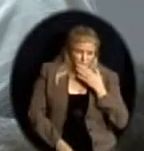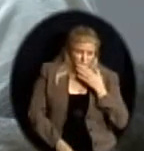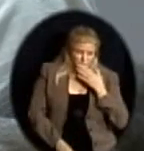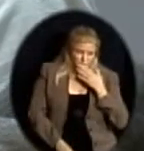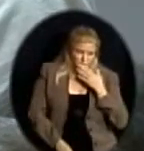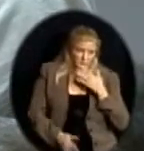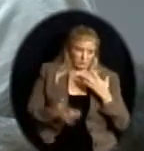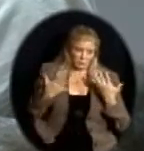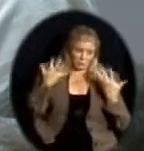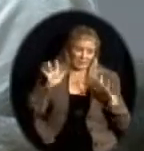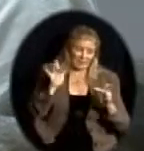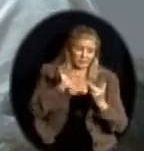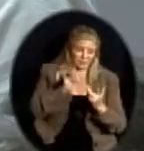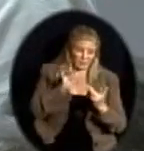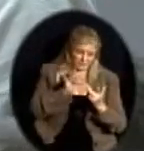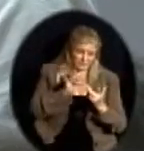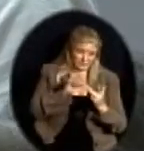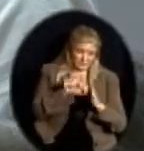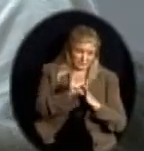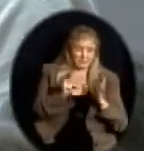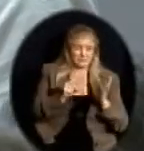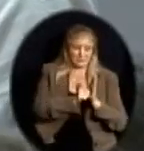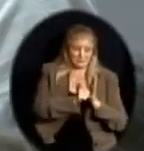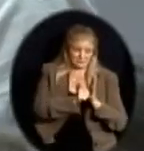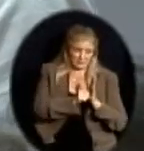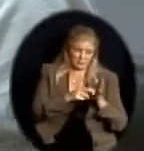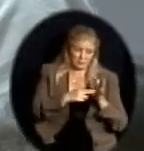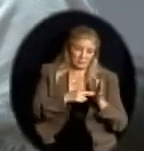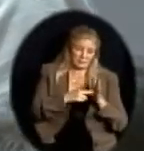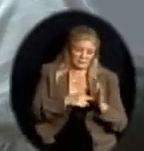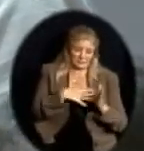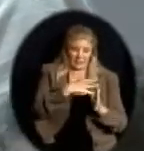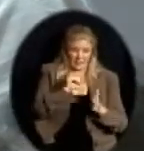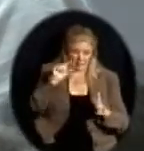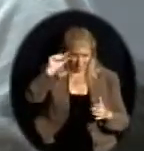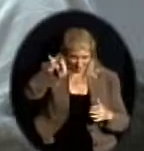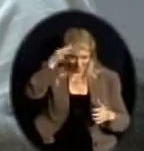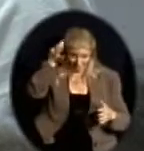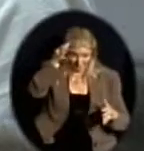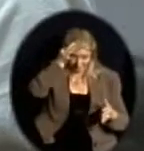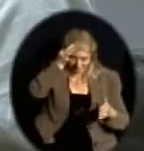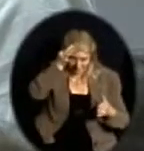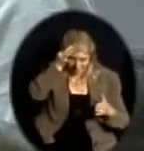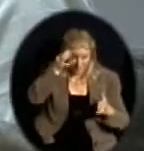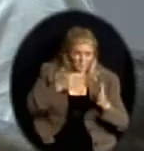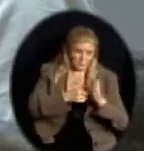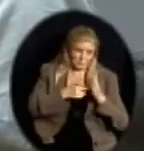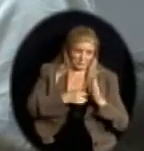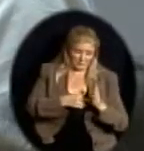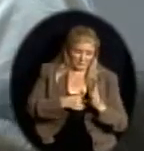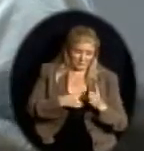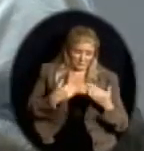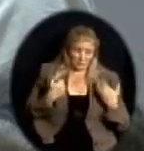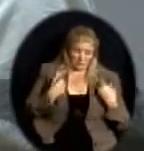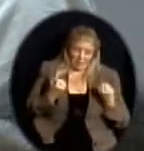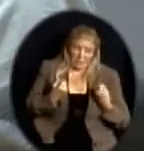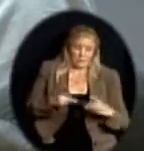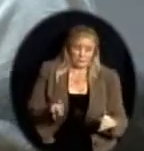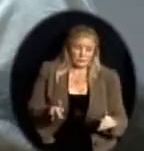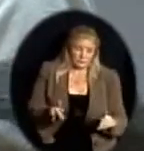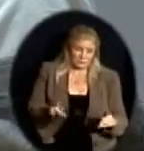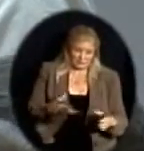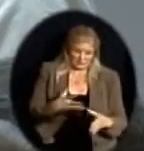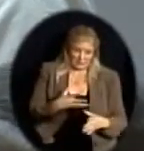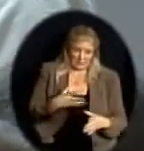Department representatives and other representatives at the federal level to let them know our feelings about this. We've had opportunities to do that, and we've taken those opportunities.